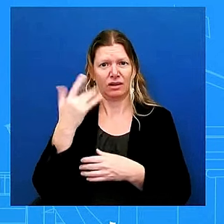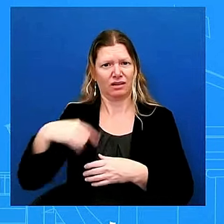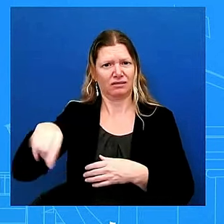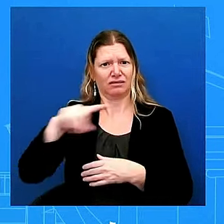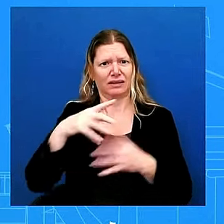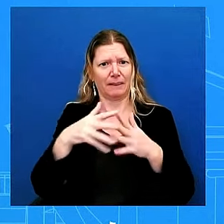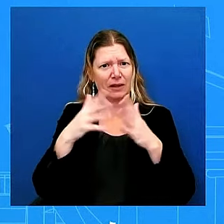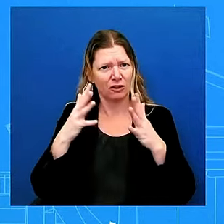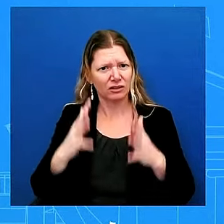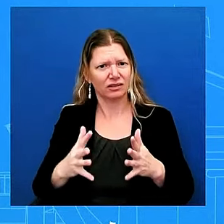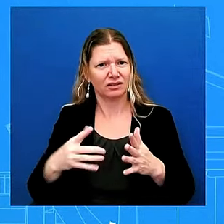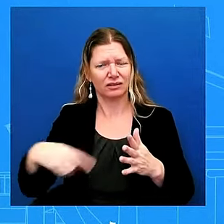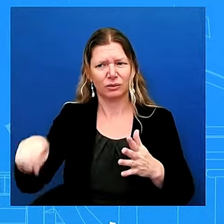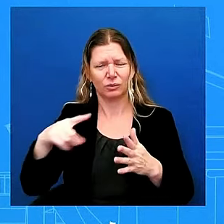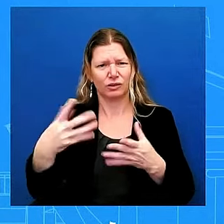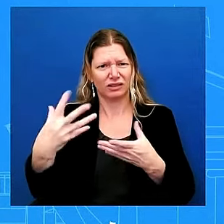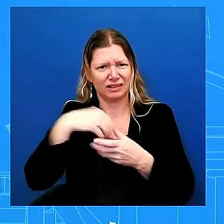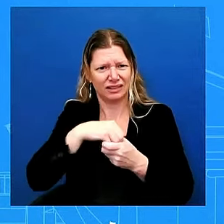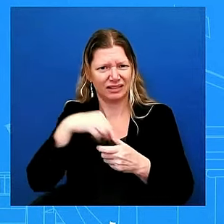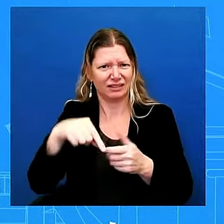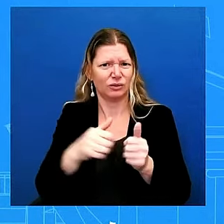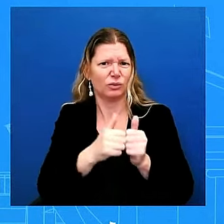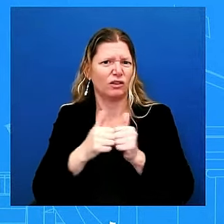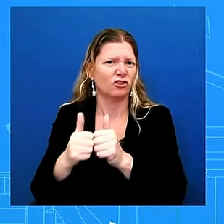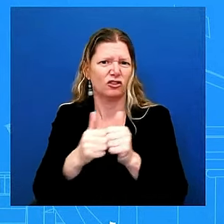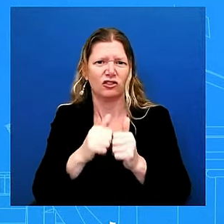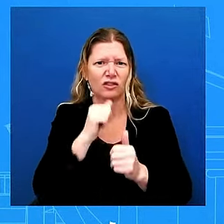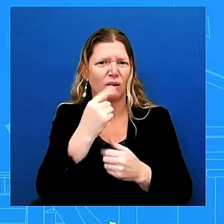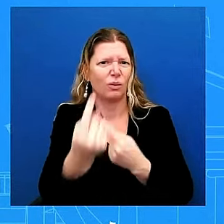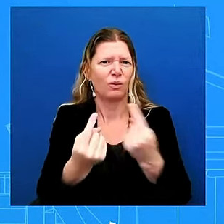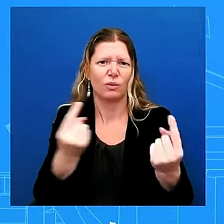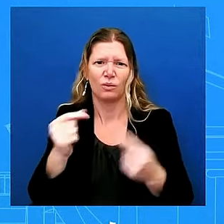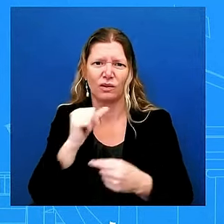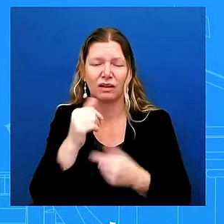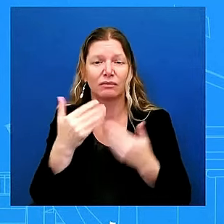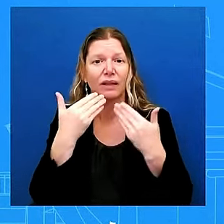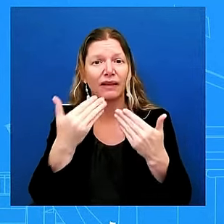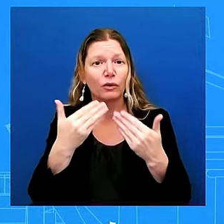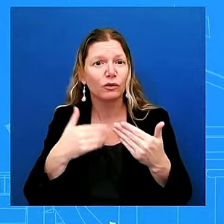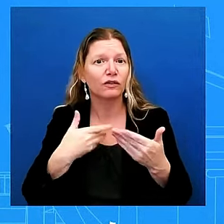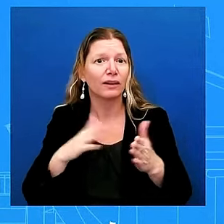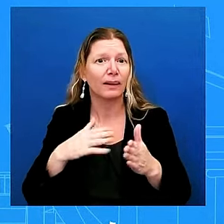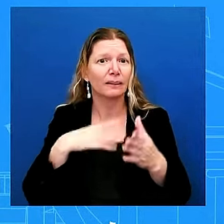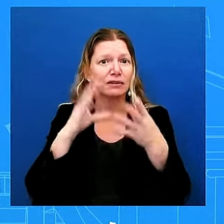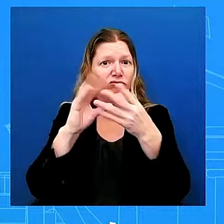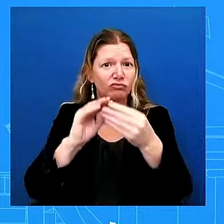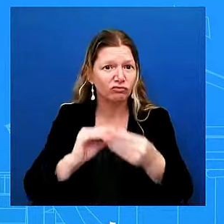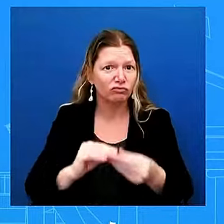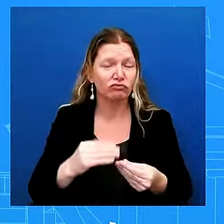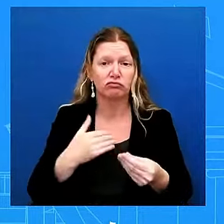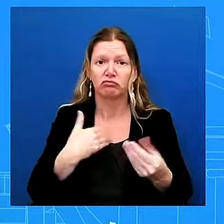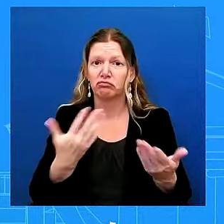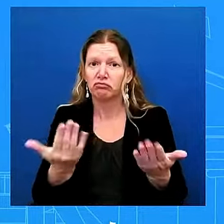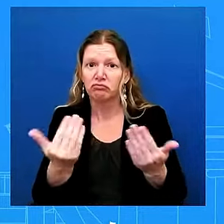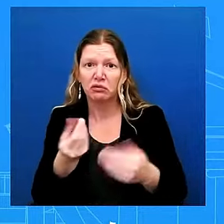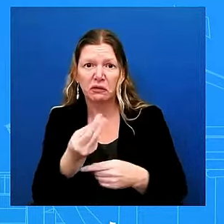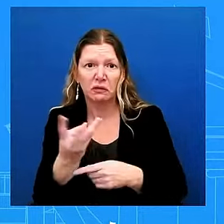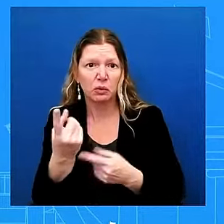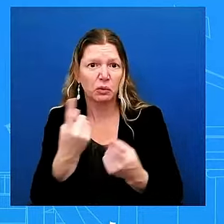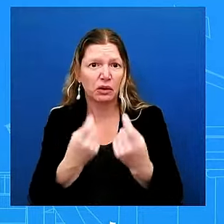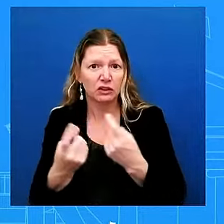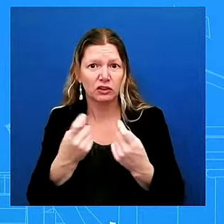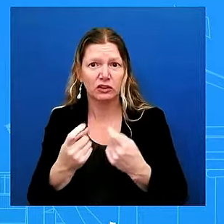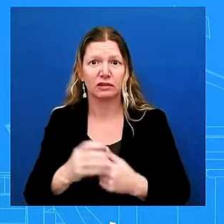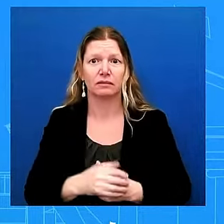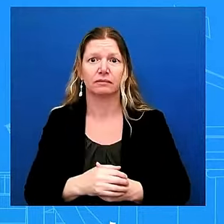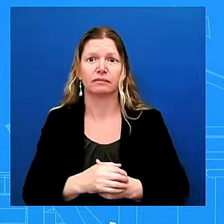down for you and i'm glad to take a few questions that's right and lsr has to go see potus pretty soon thanks very much uh liz a couple different